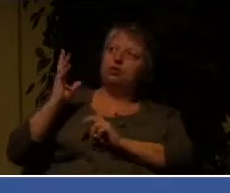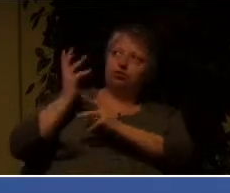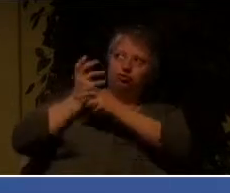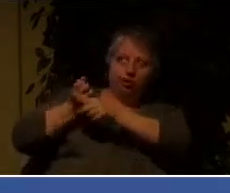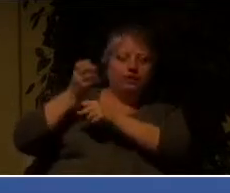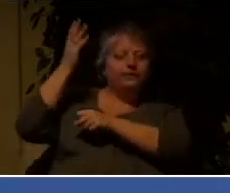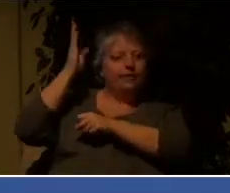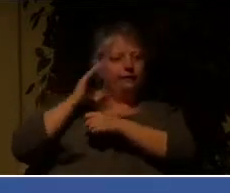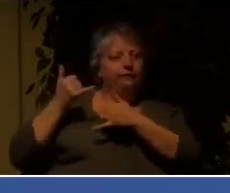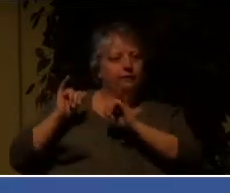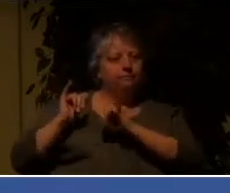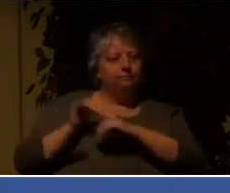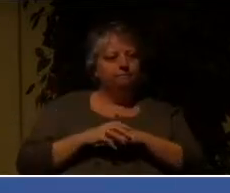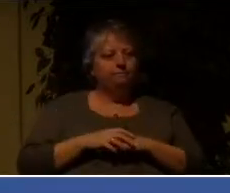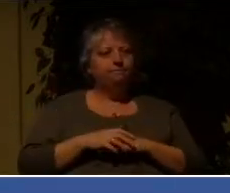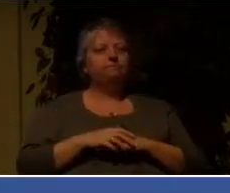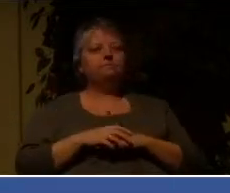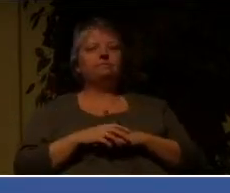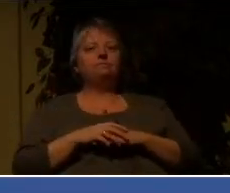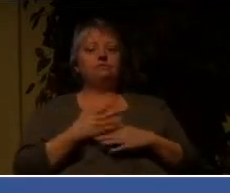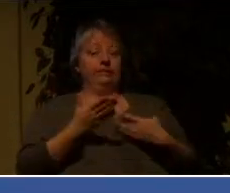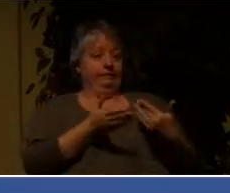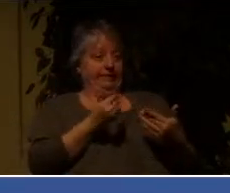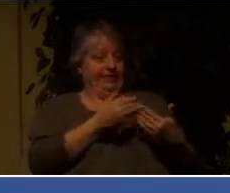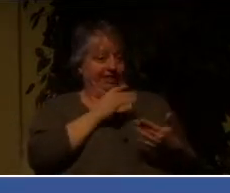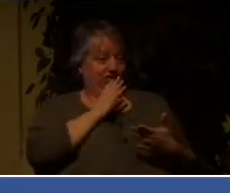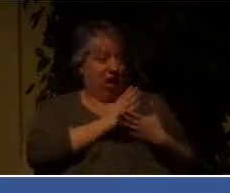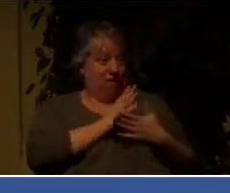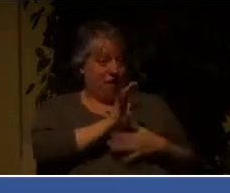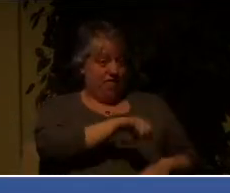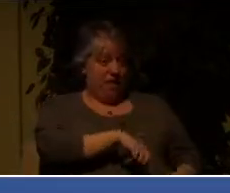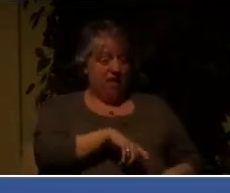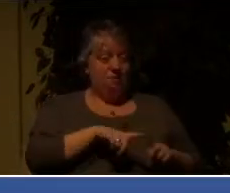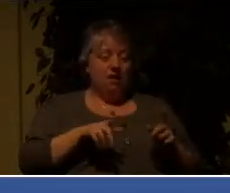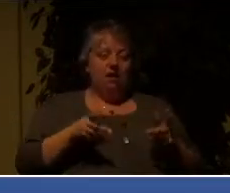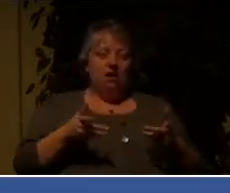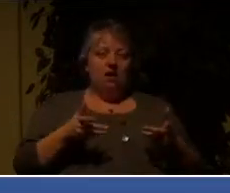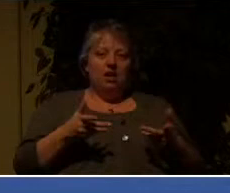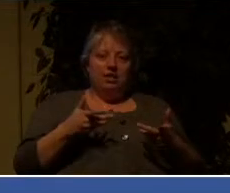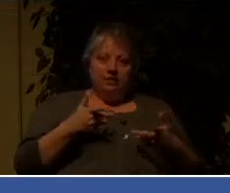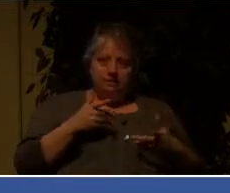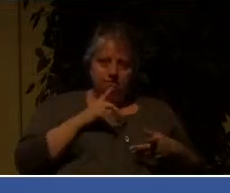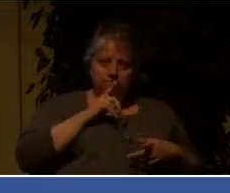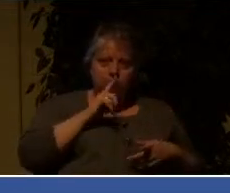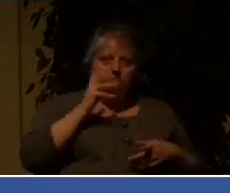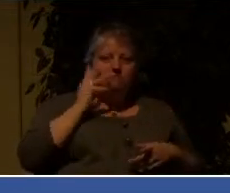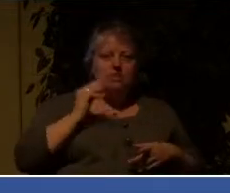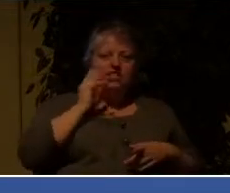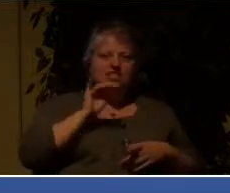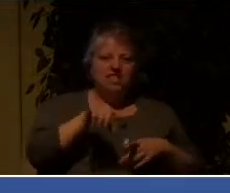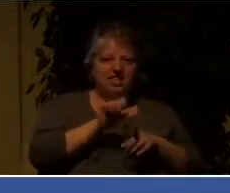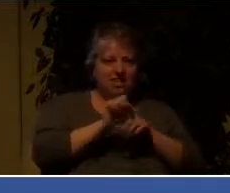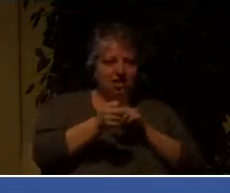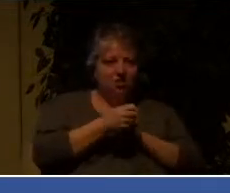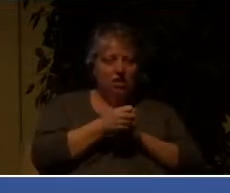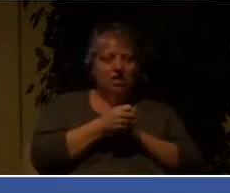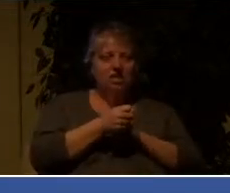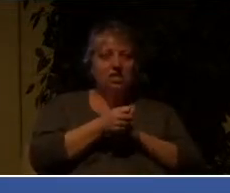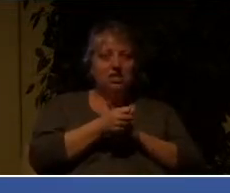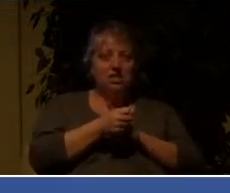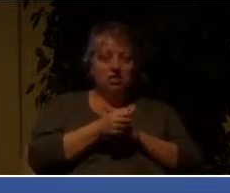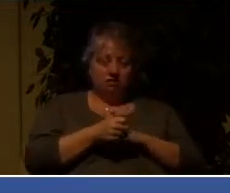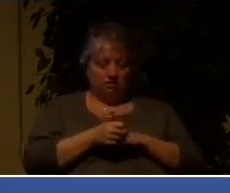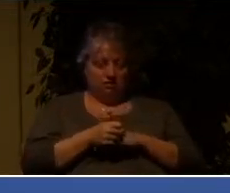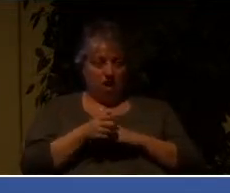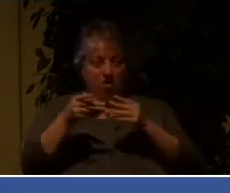it's easy to talk that way, but it's quite another when you find yourself in a situation where, you know, your house is going to be sold